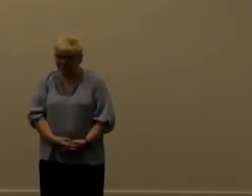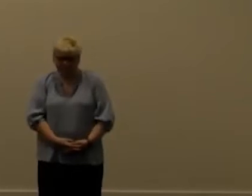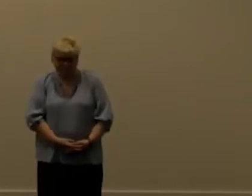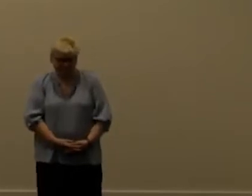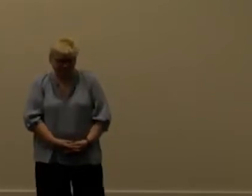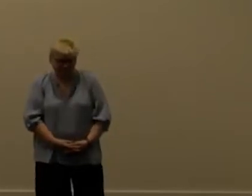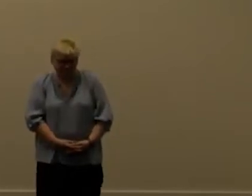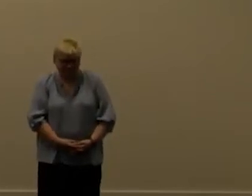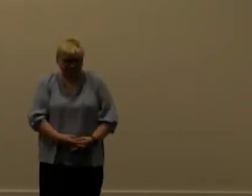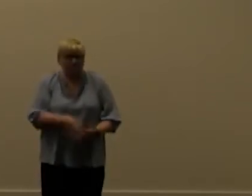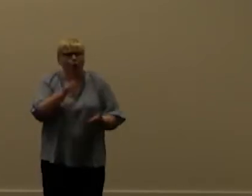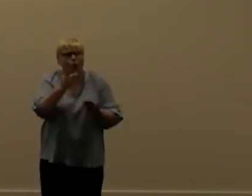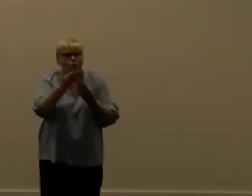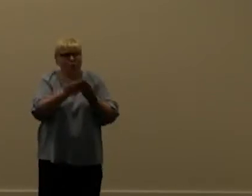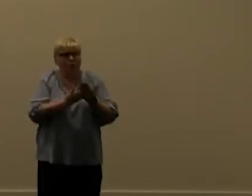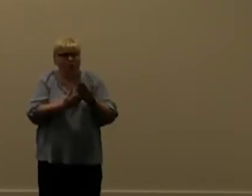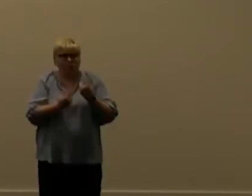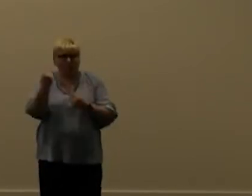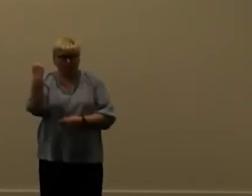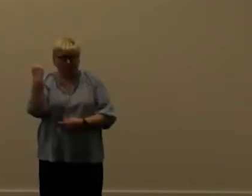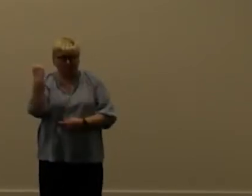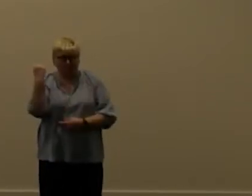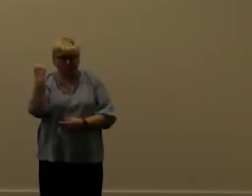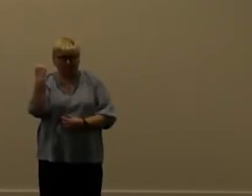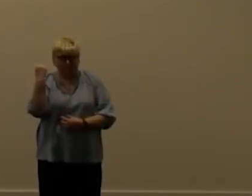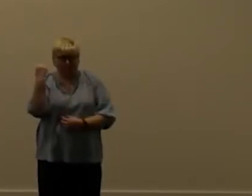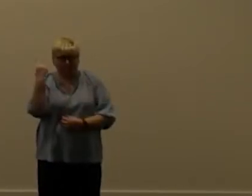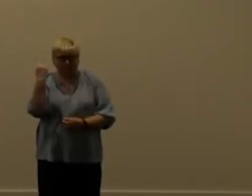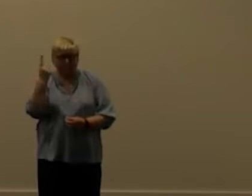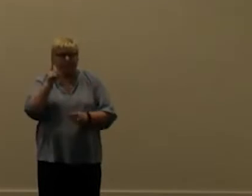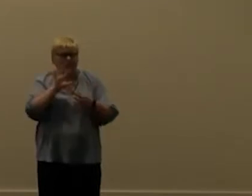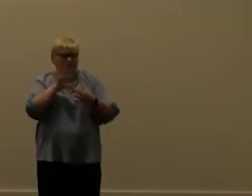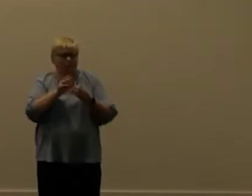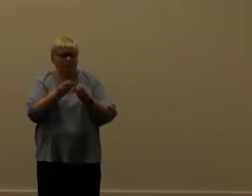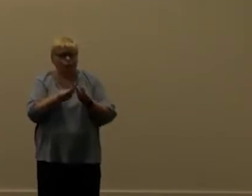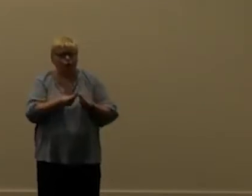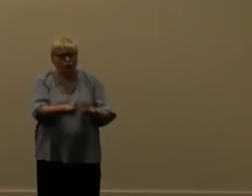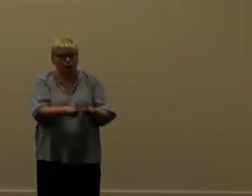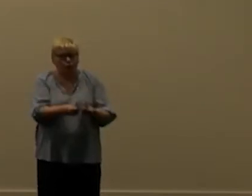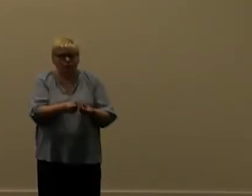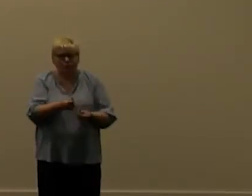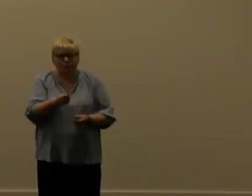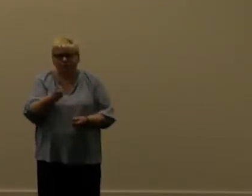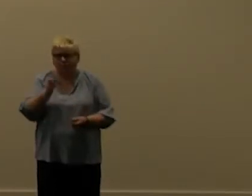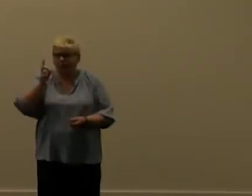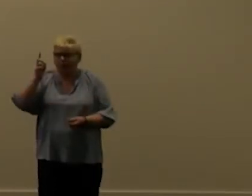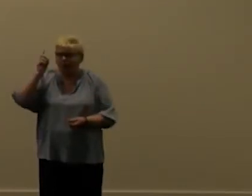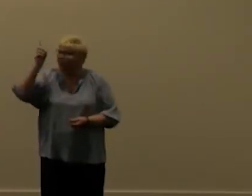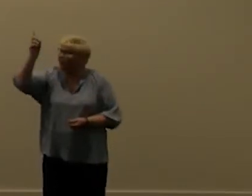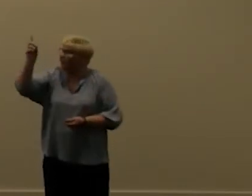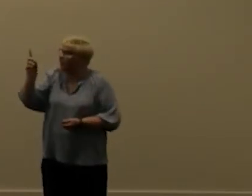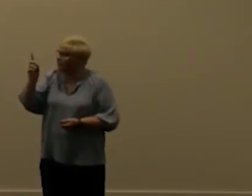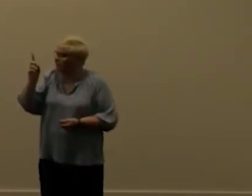so the report that we have here um it's under resources um this is our serum consultant